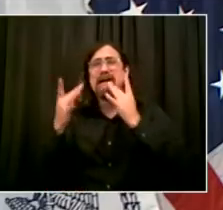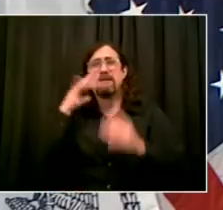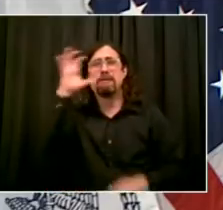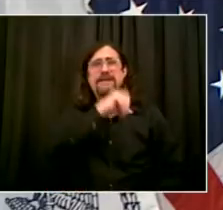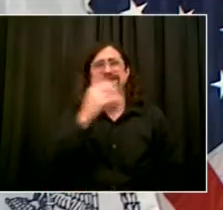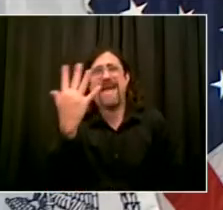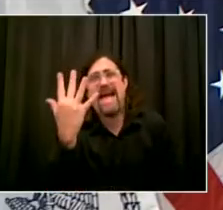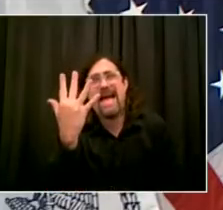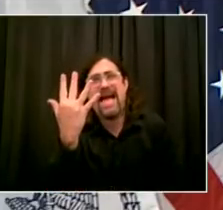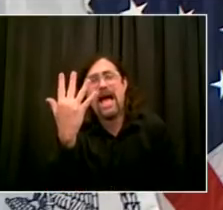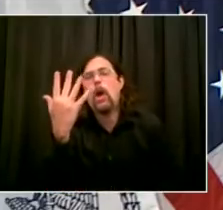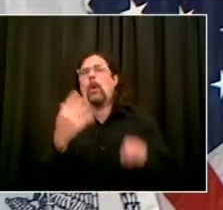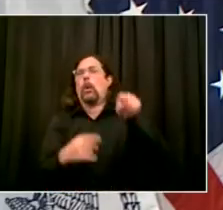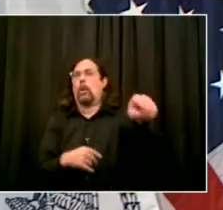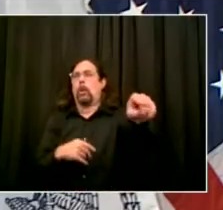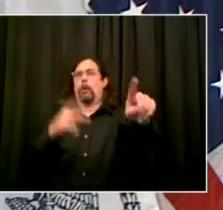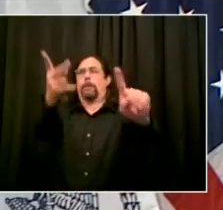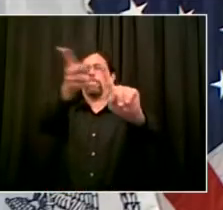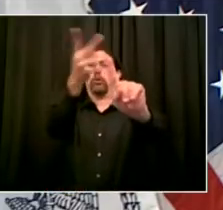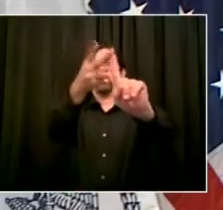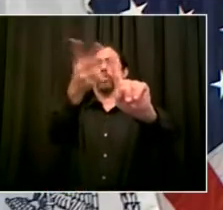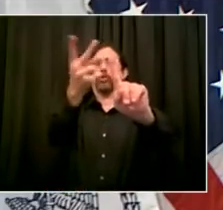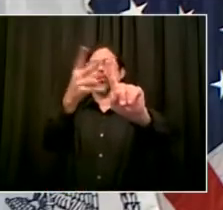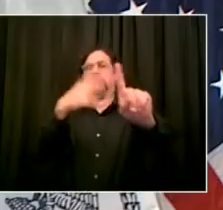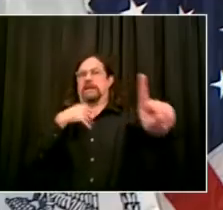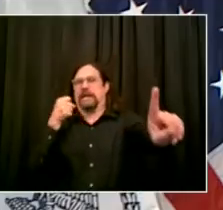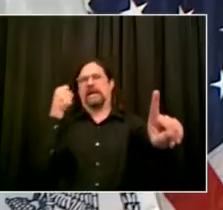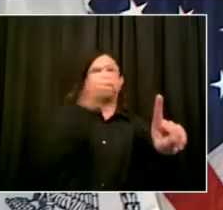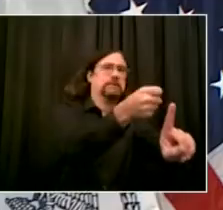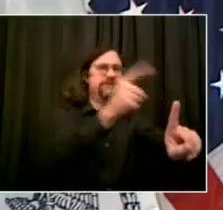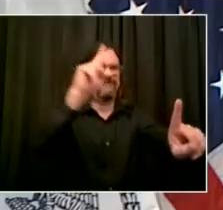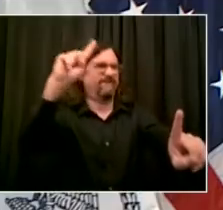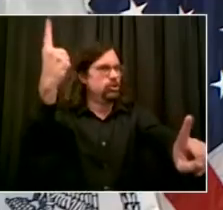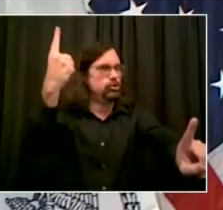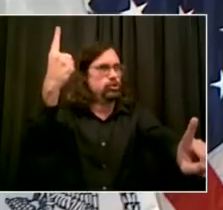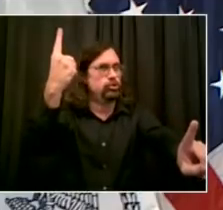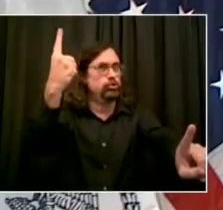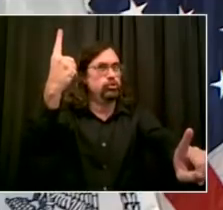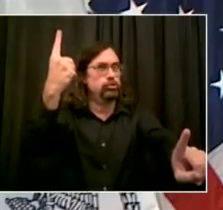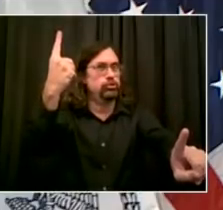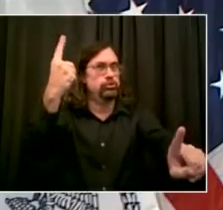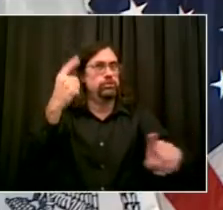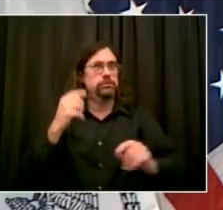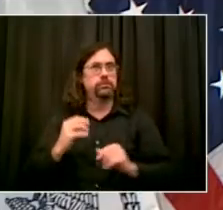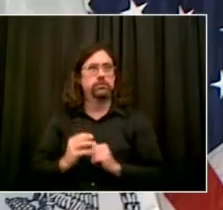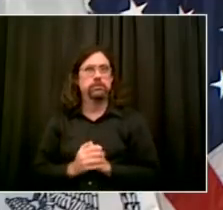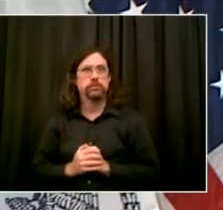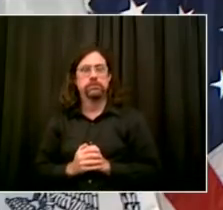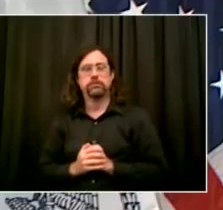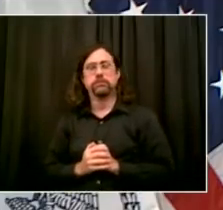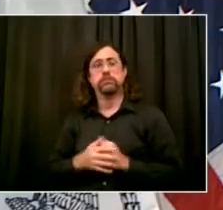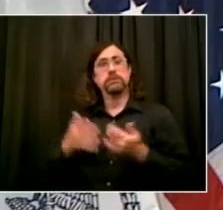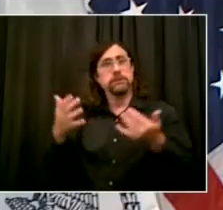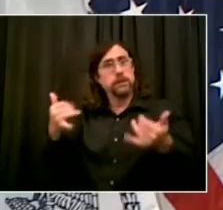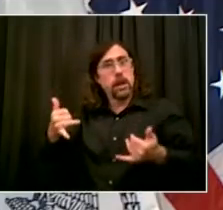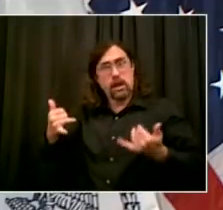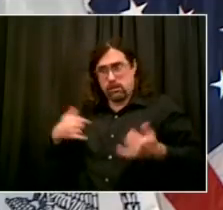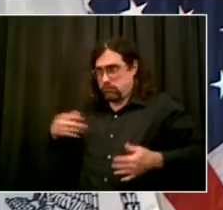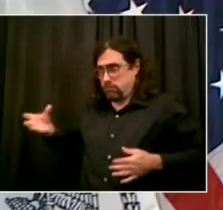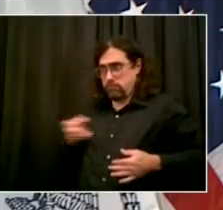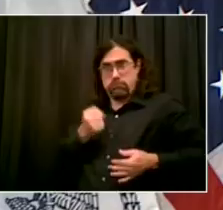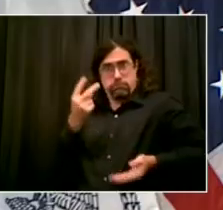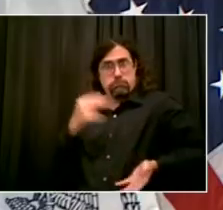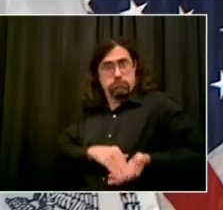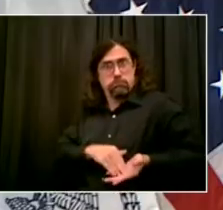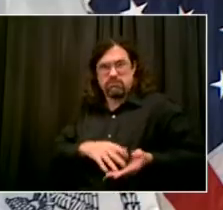at plugging in new talent. They do it at the beginning of every school year. They do it when they have to use substitutes. We have a lot of really capable principals. They know how to move